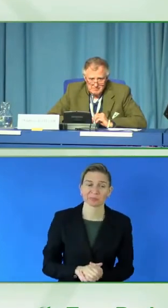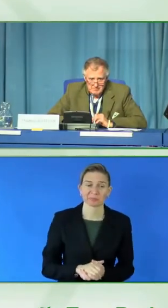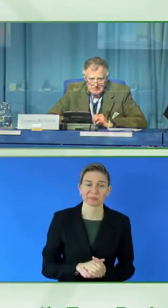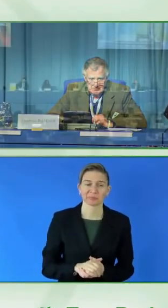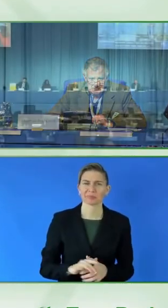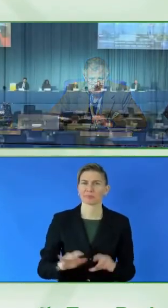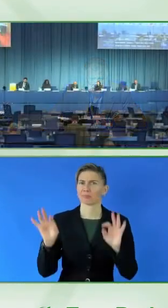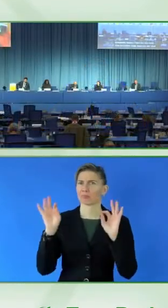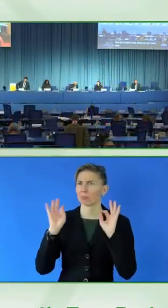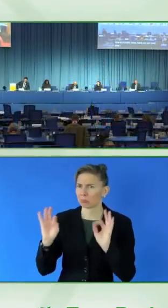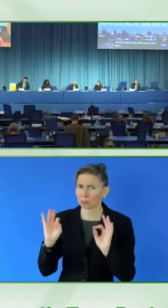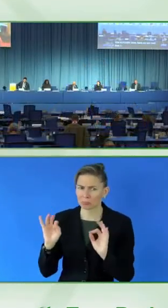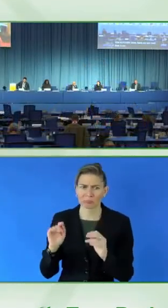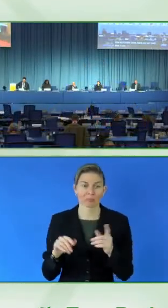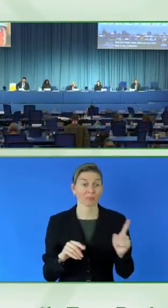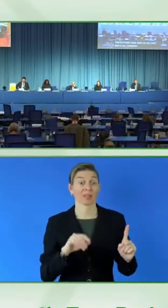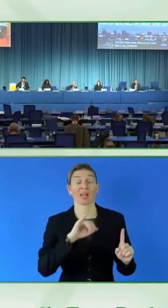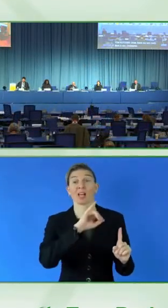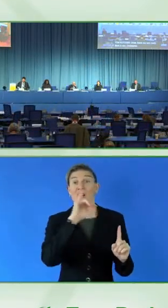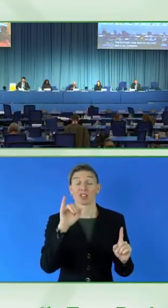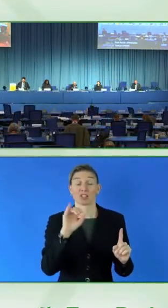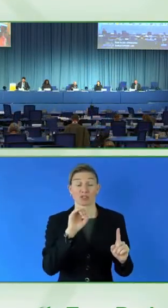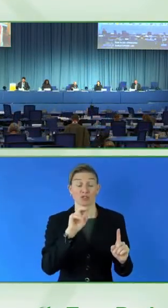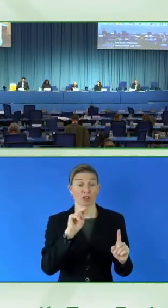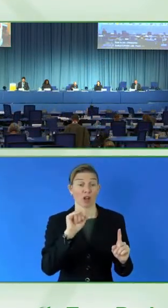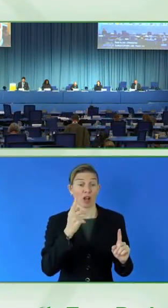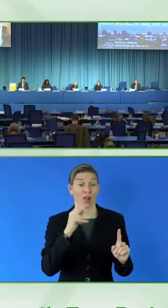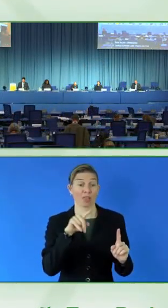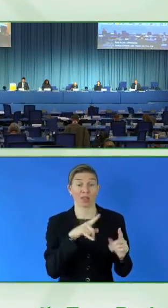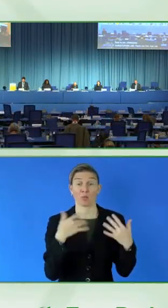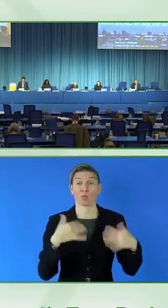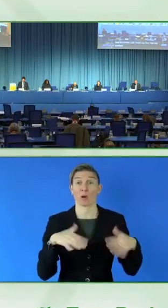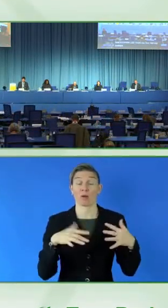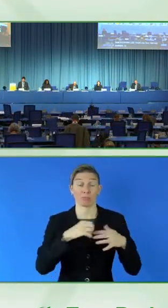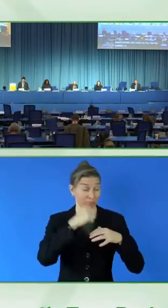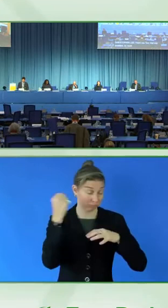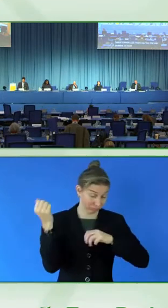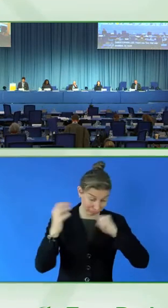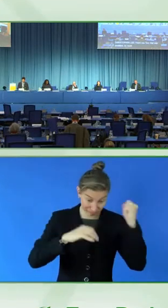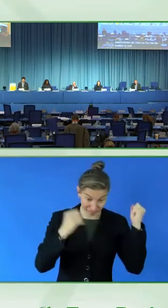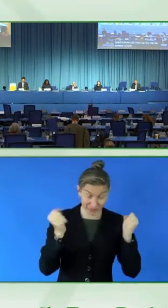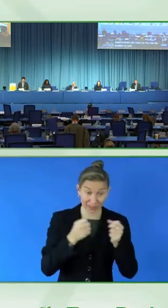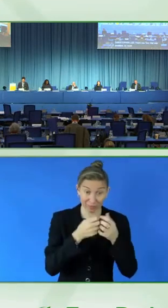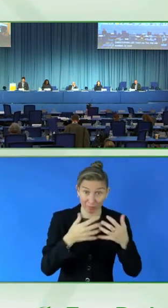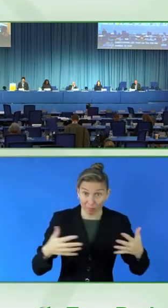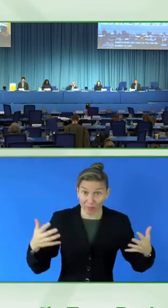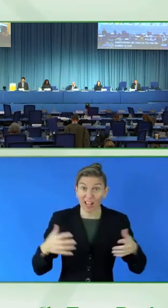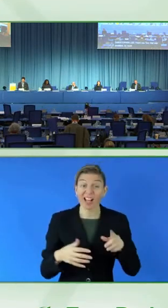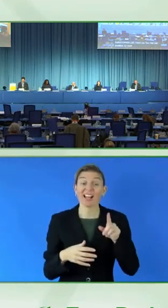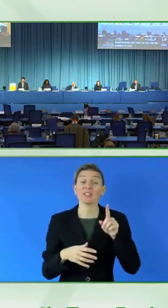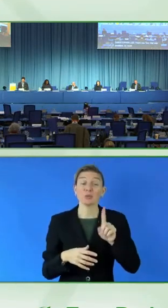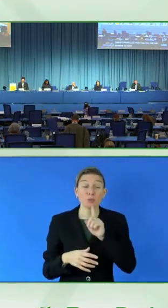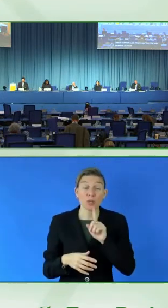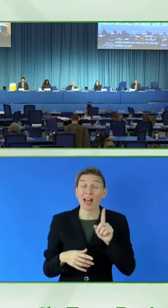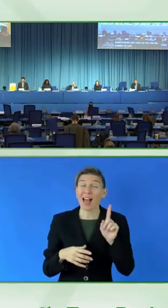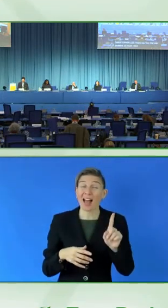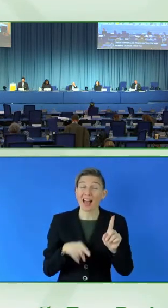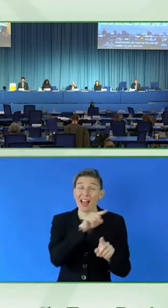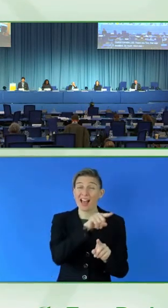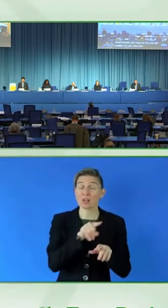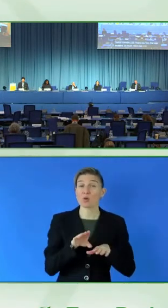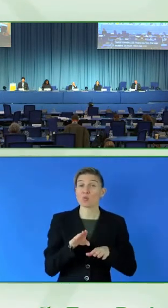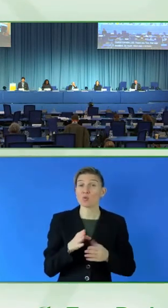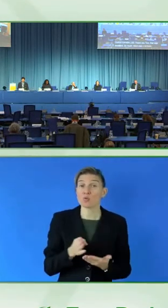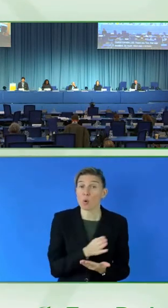So much to be packed there. There's a lot there. Especially, you didn't get into the roadmap aspect of it. I look forward to learning more about